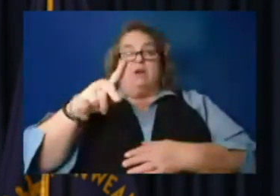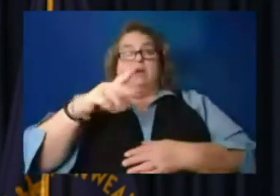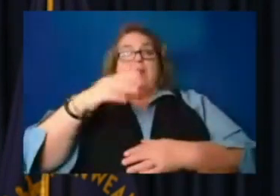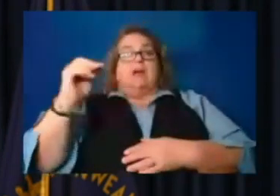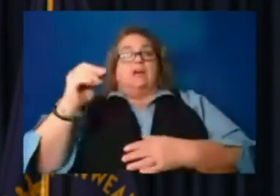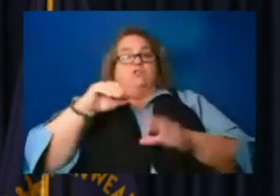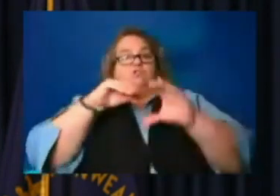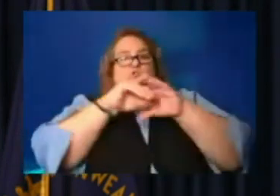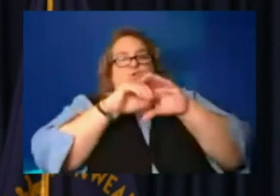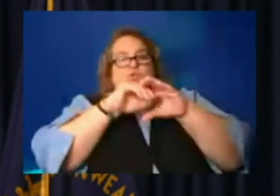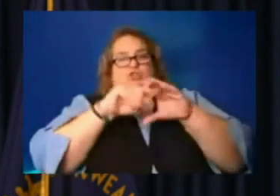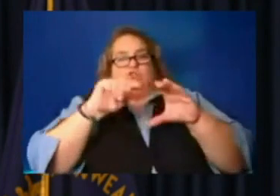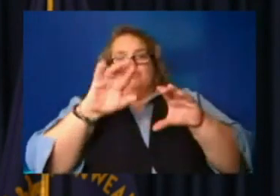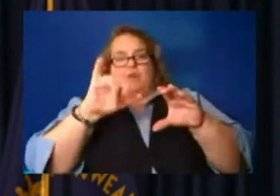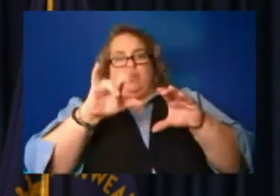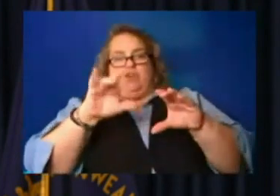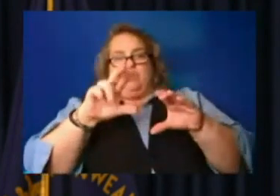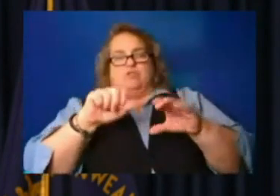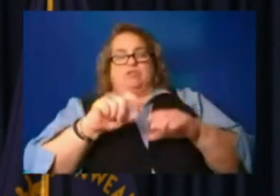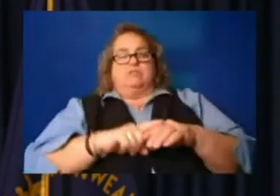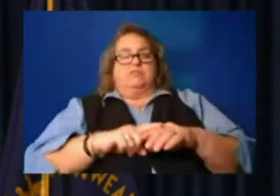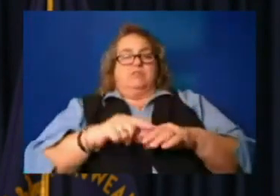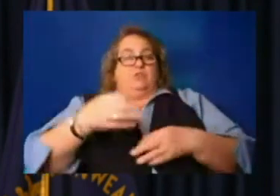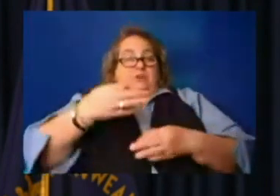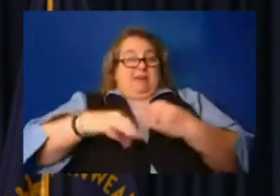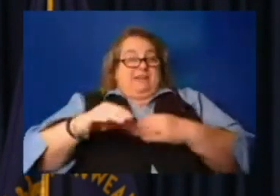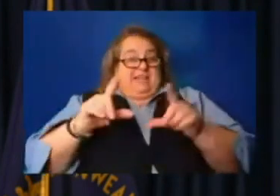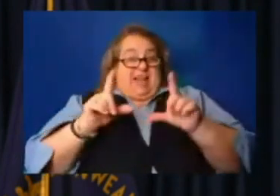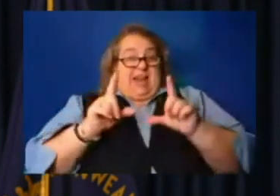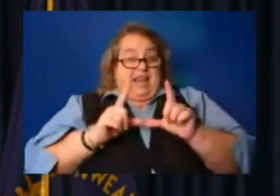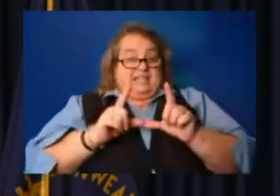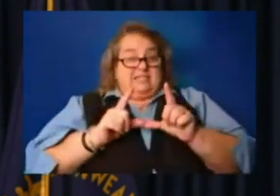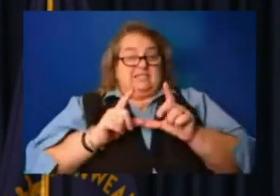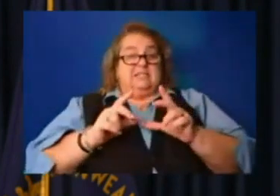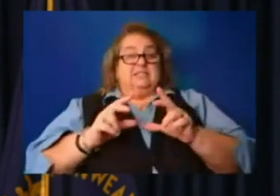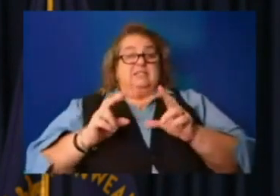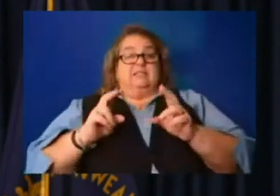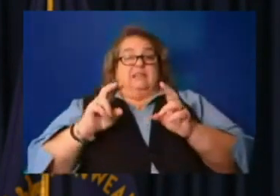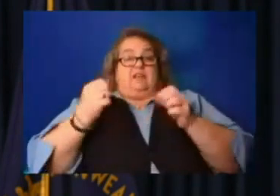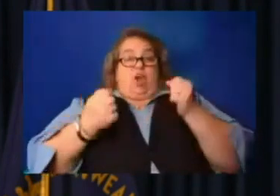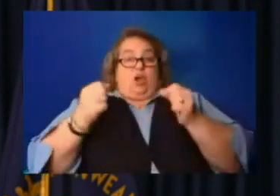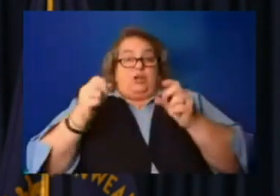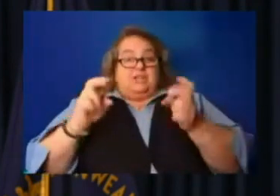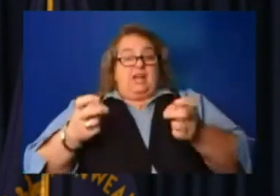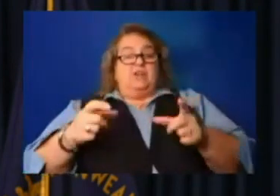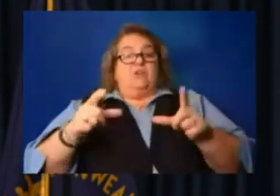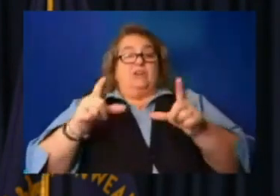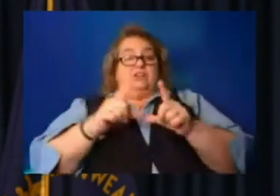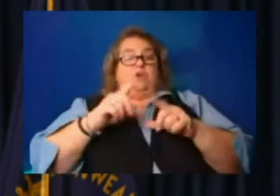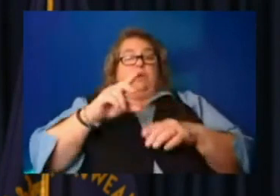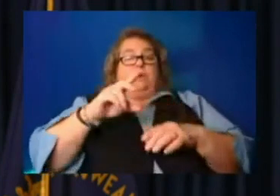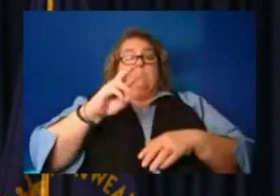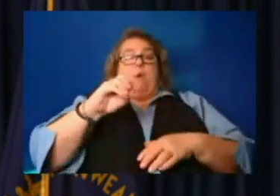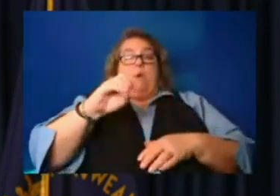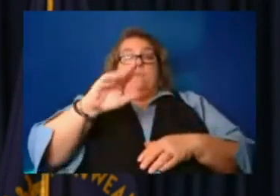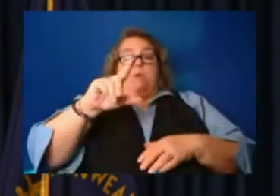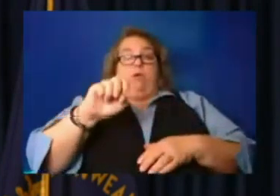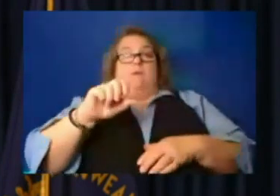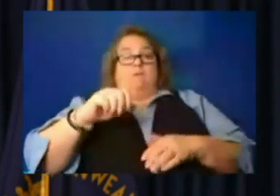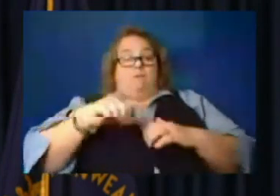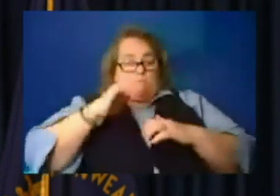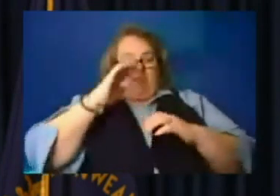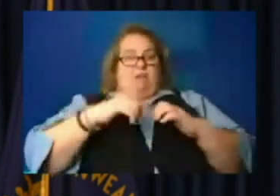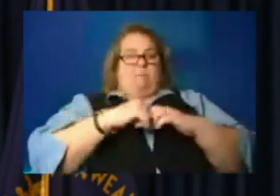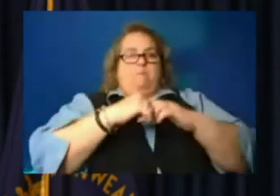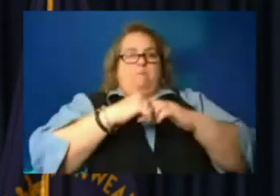Uh, replacing licenses, titles and registrations. Mobile pop up driver's licensing services will be set up to issue replacement